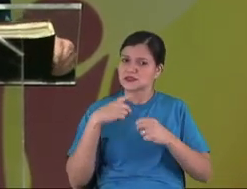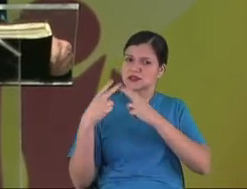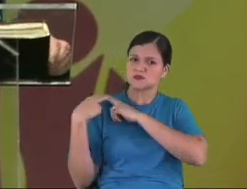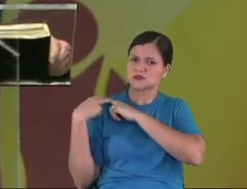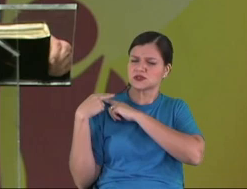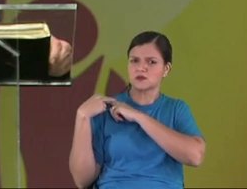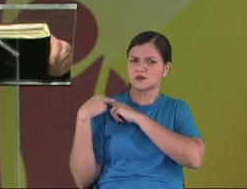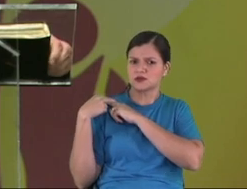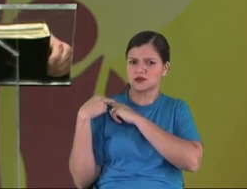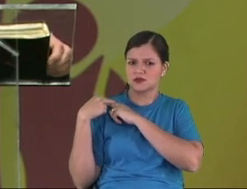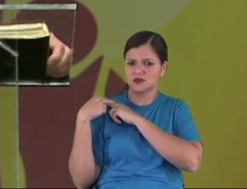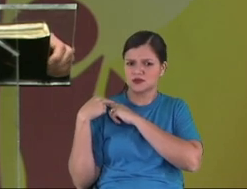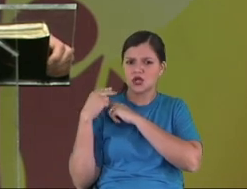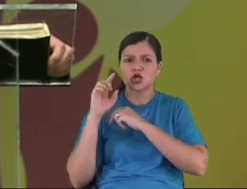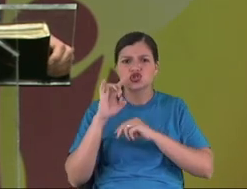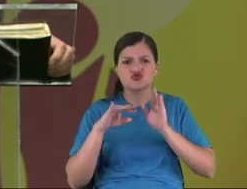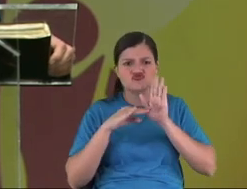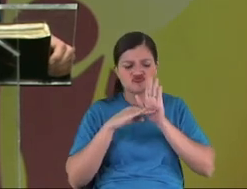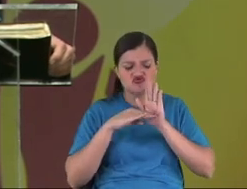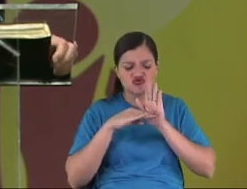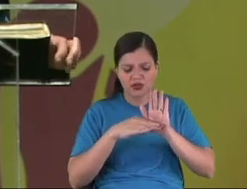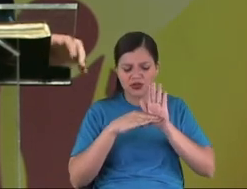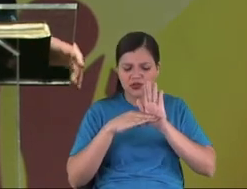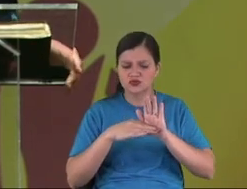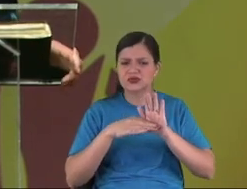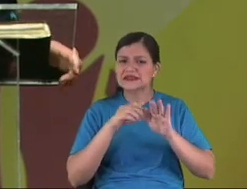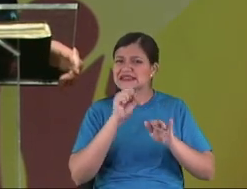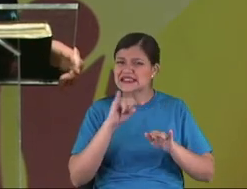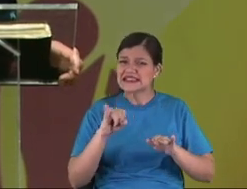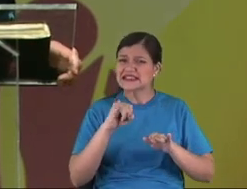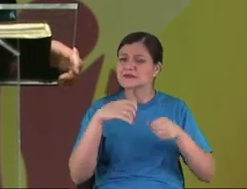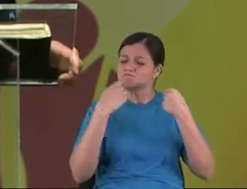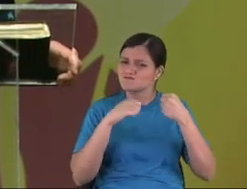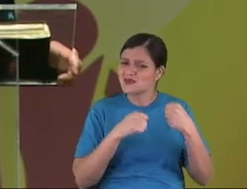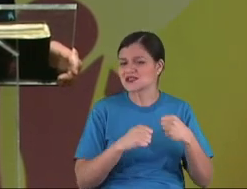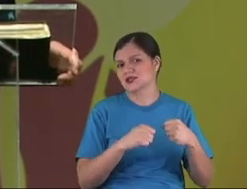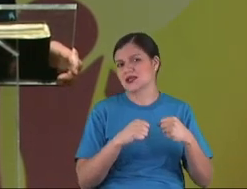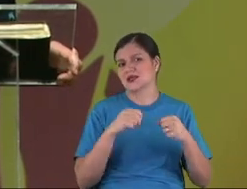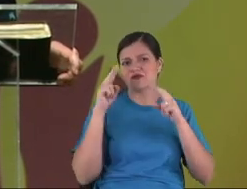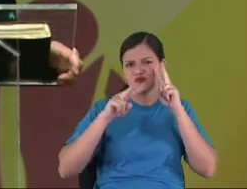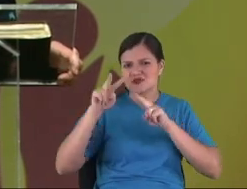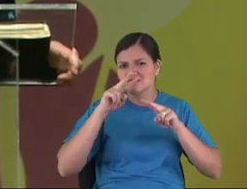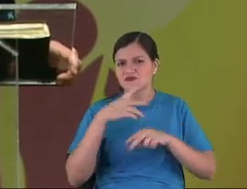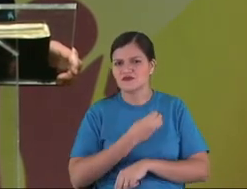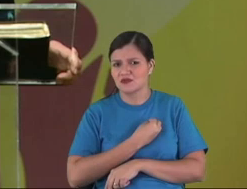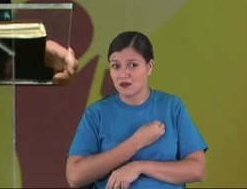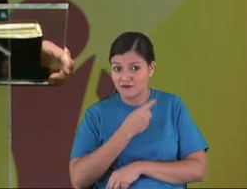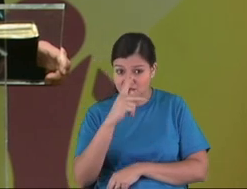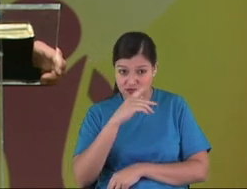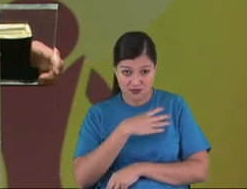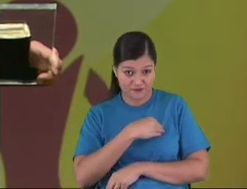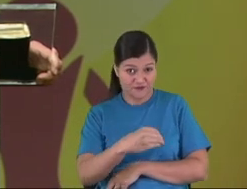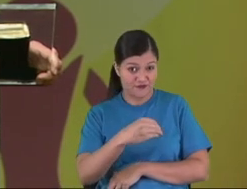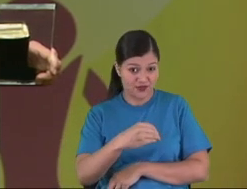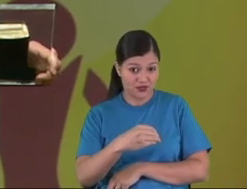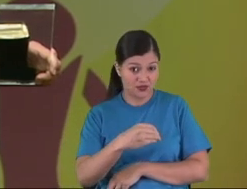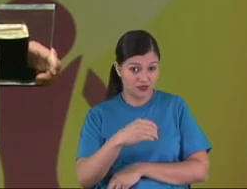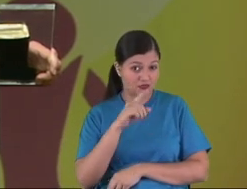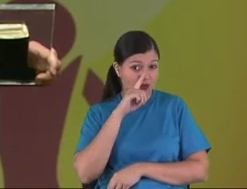kids' lives. Just when it is really, really essential, you need to interfere in his life, in her life.